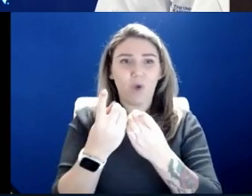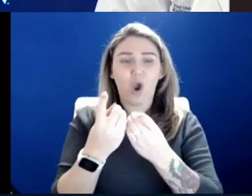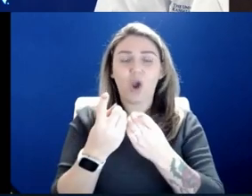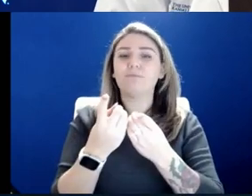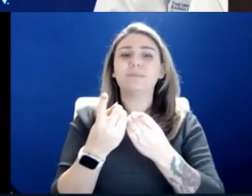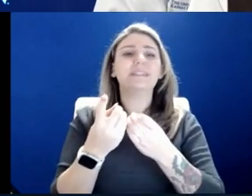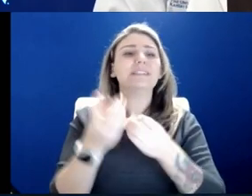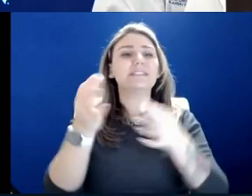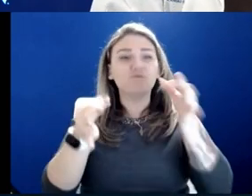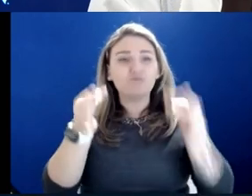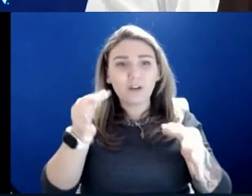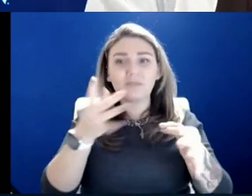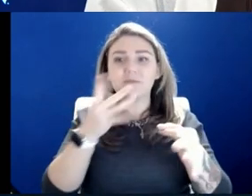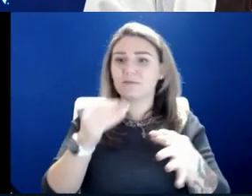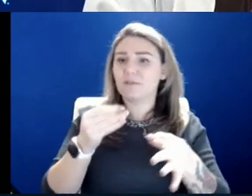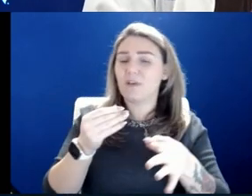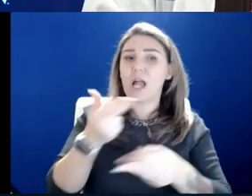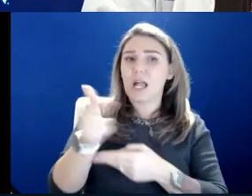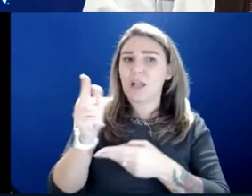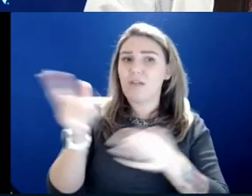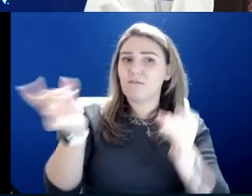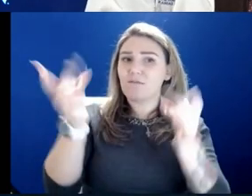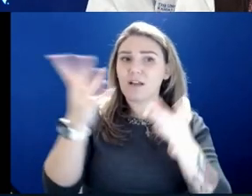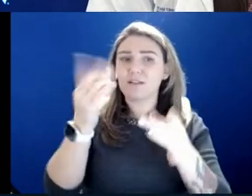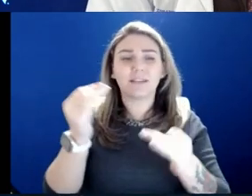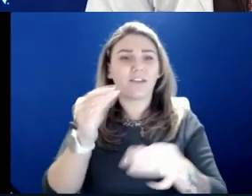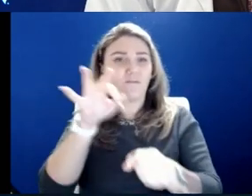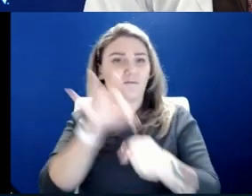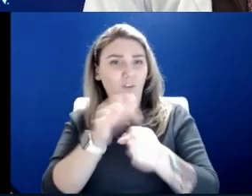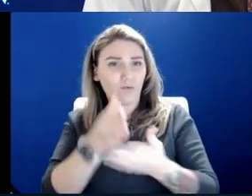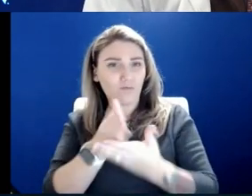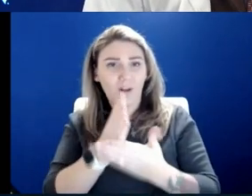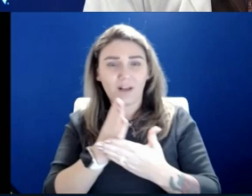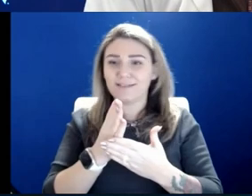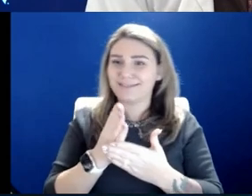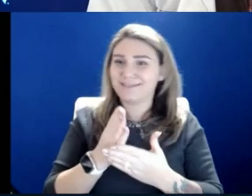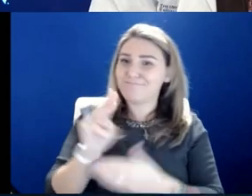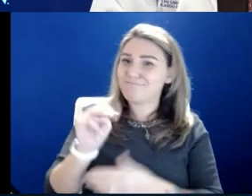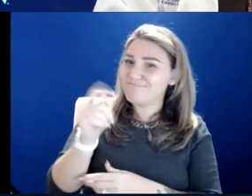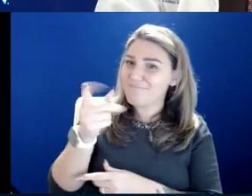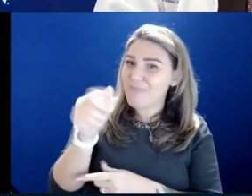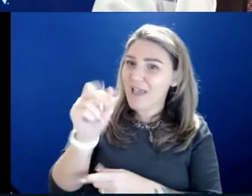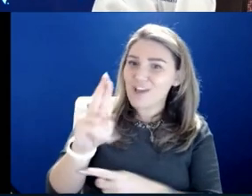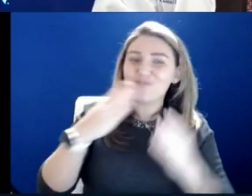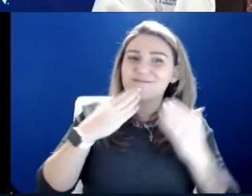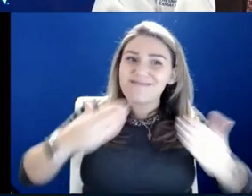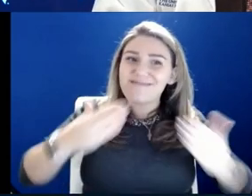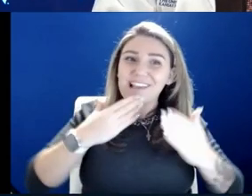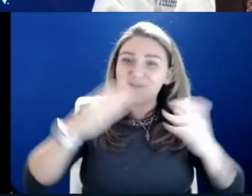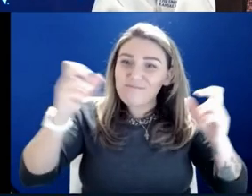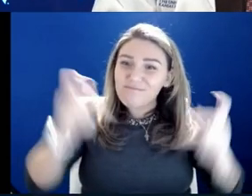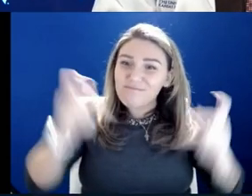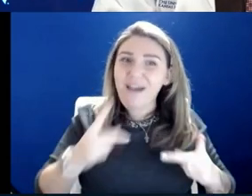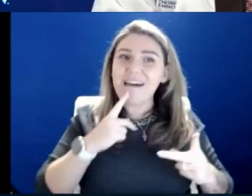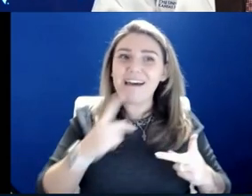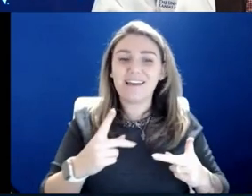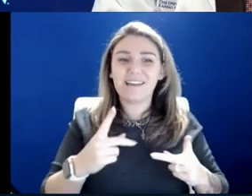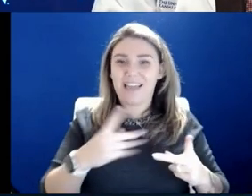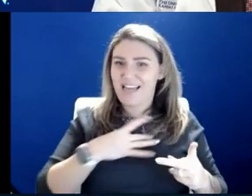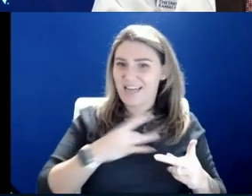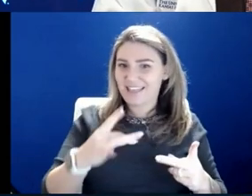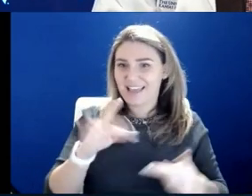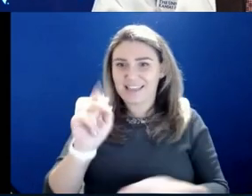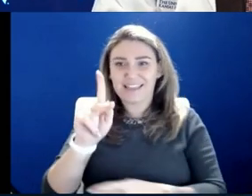violence and voting rights. Mr. Mayor, thank you for being with us. Thanks for being back with us. And can I say, I like that Kansas City